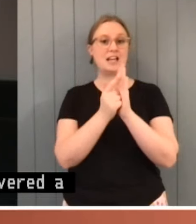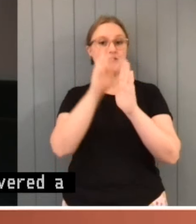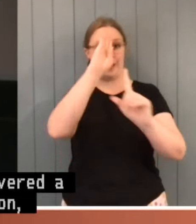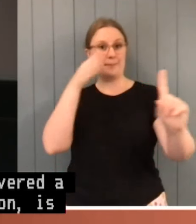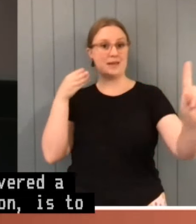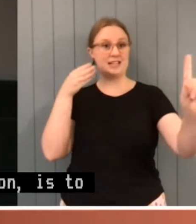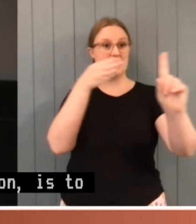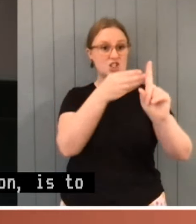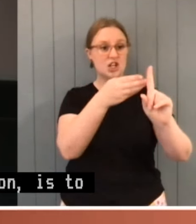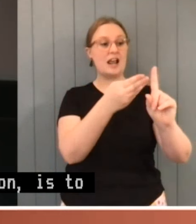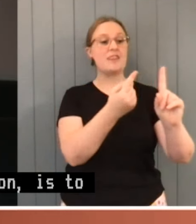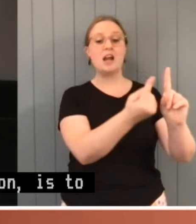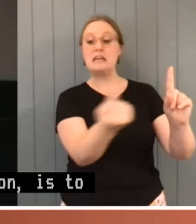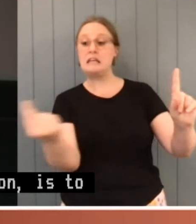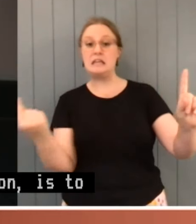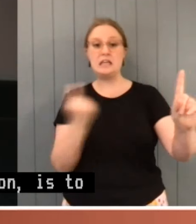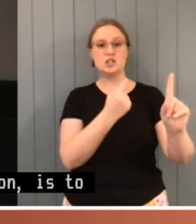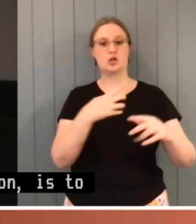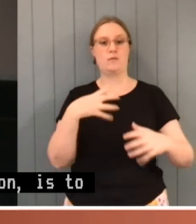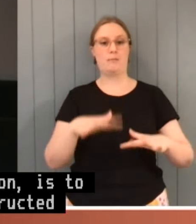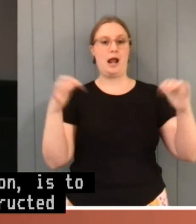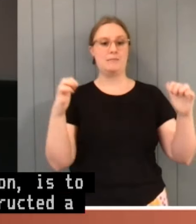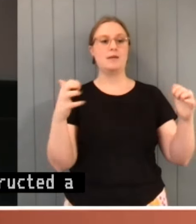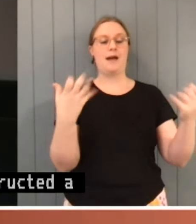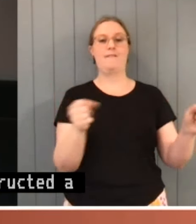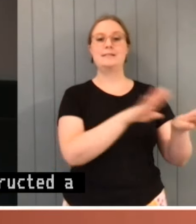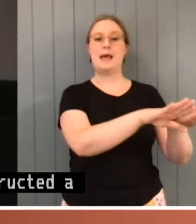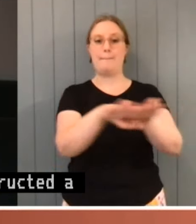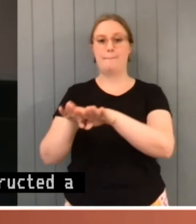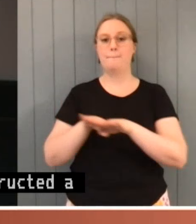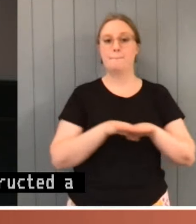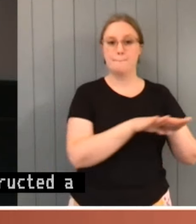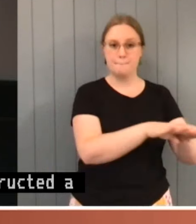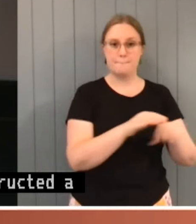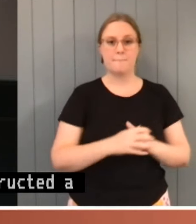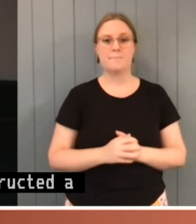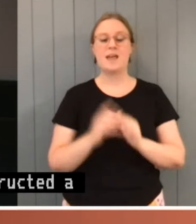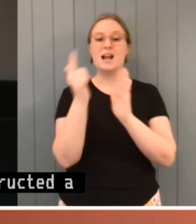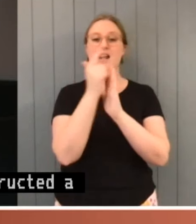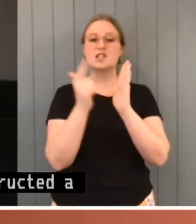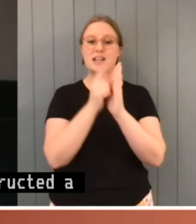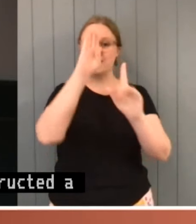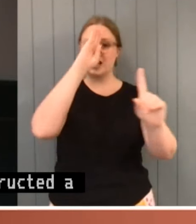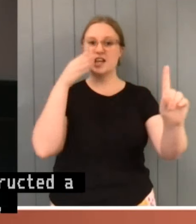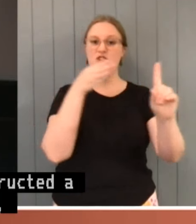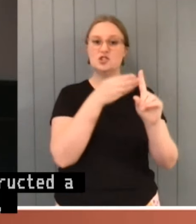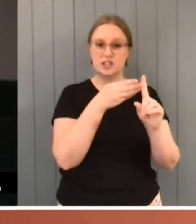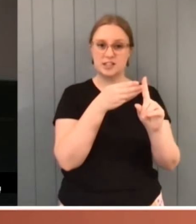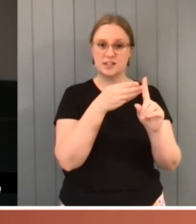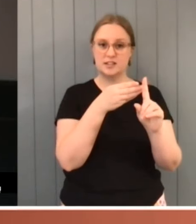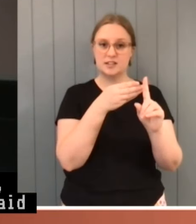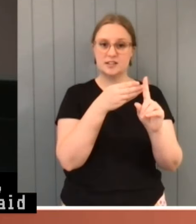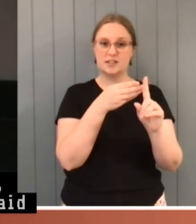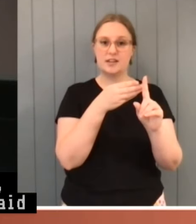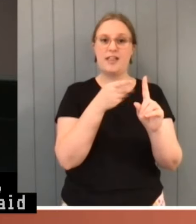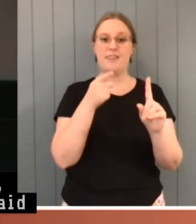fiction. In a formal sense, legislative intention is said to be ascertained by the court's determination